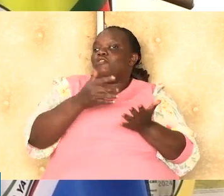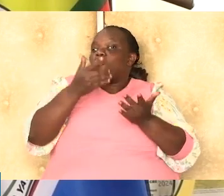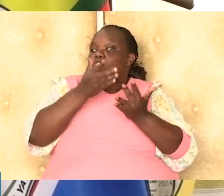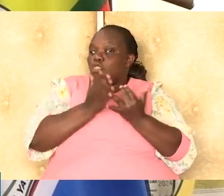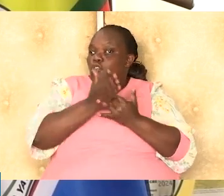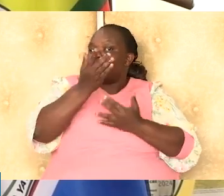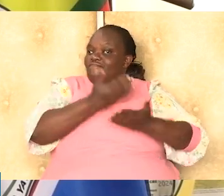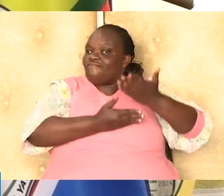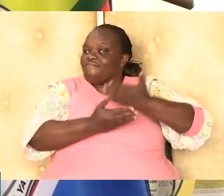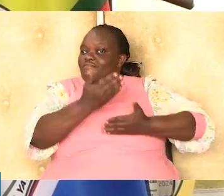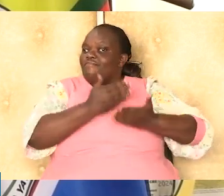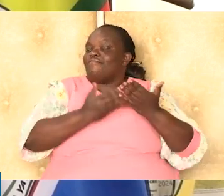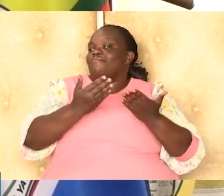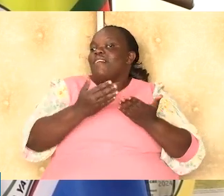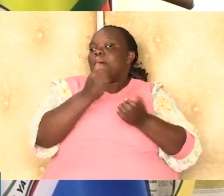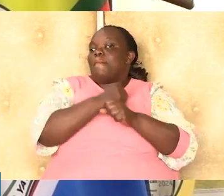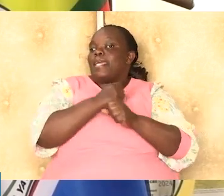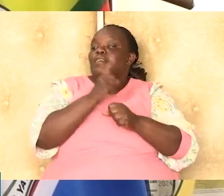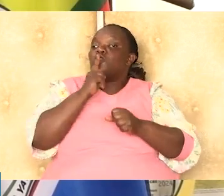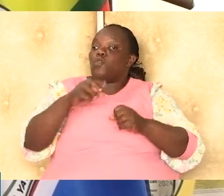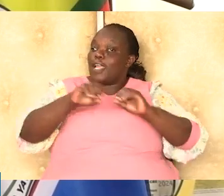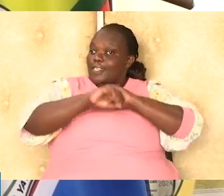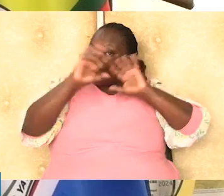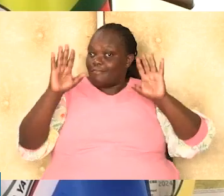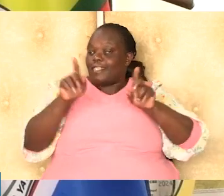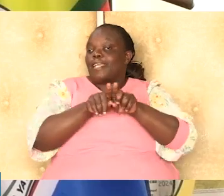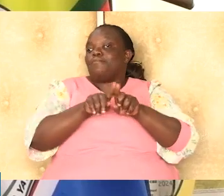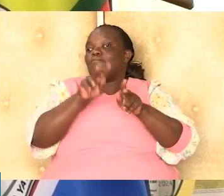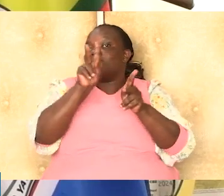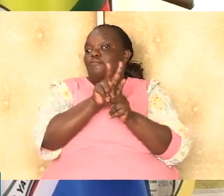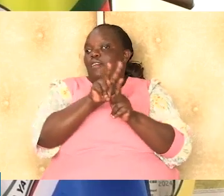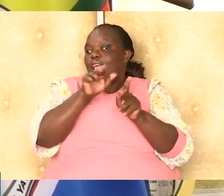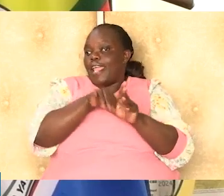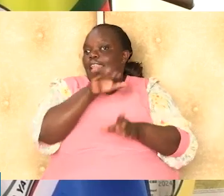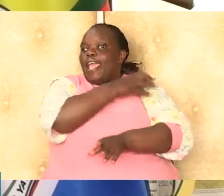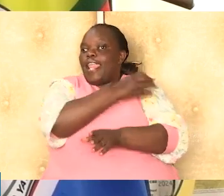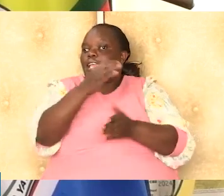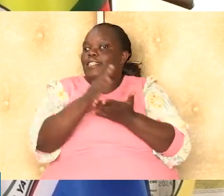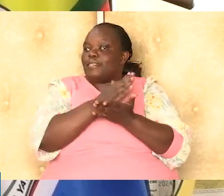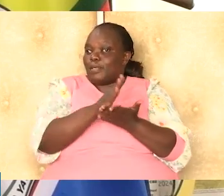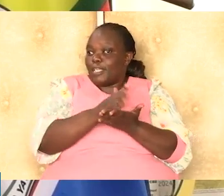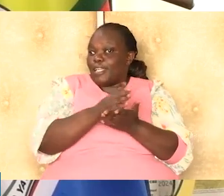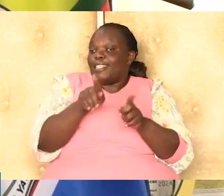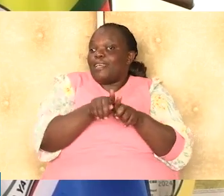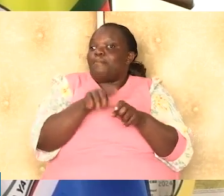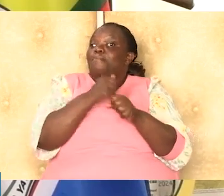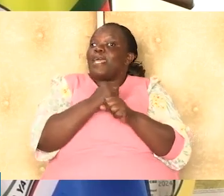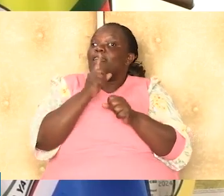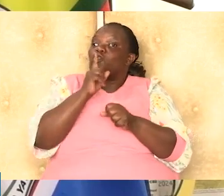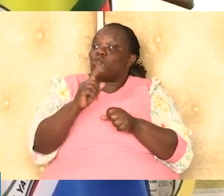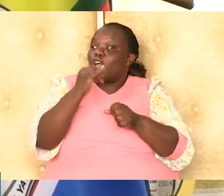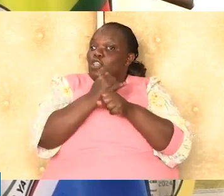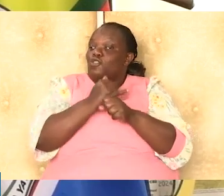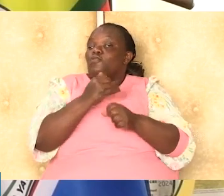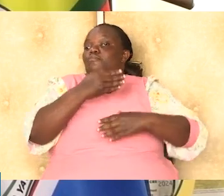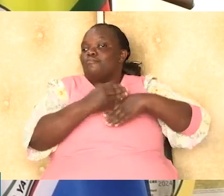negotiated willing charge, ensuring transparency and sustainability in energy expenditure. It will also ensure that there is job